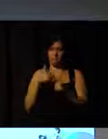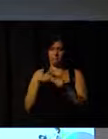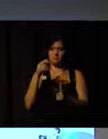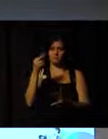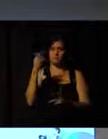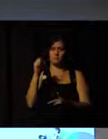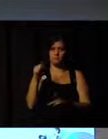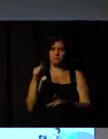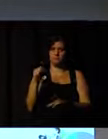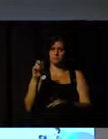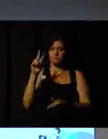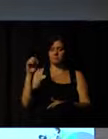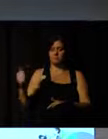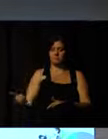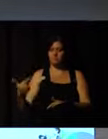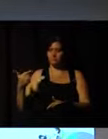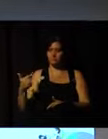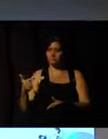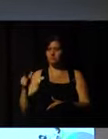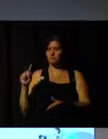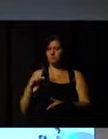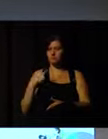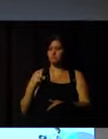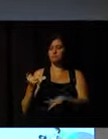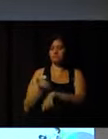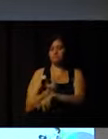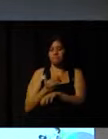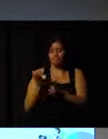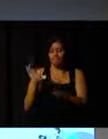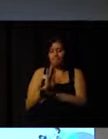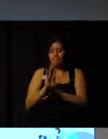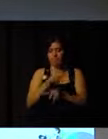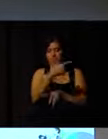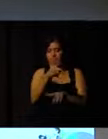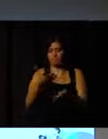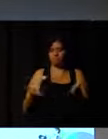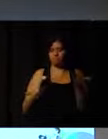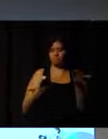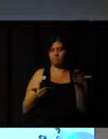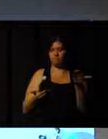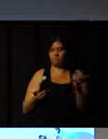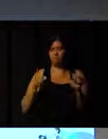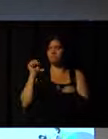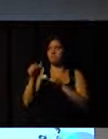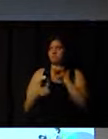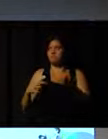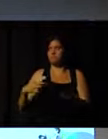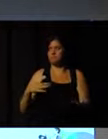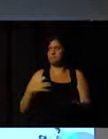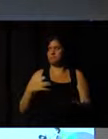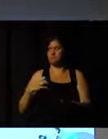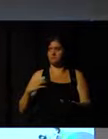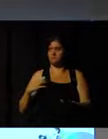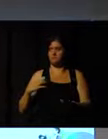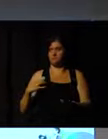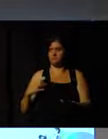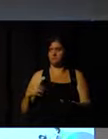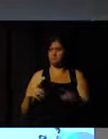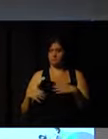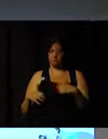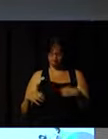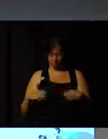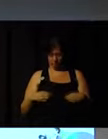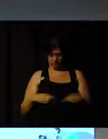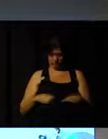and whether that's inspired a generation of young people to be volunteers and when